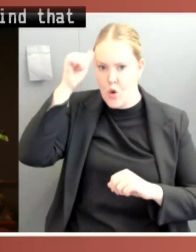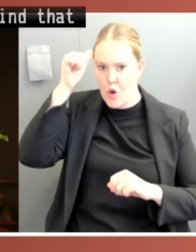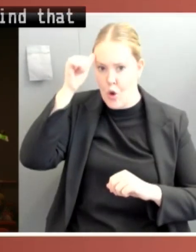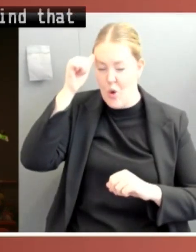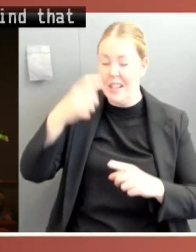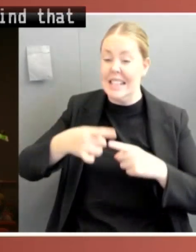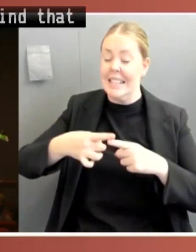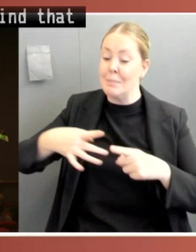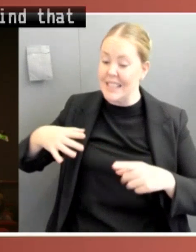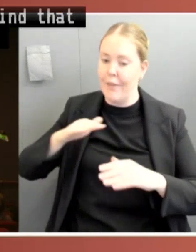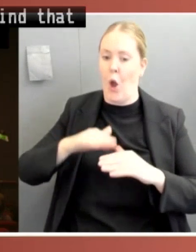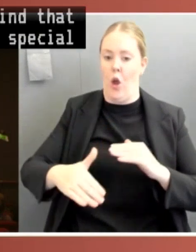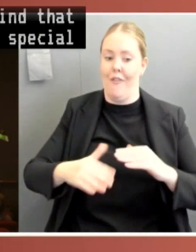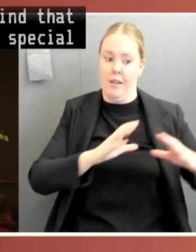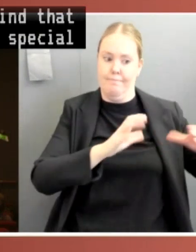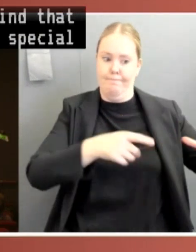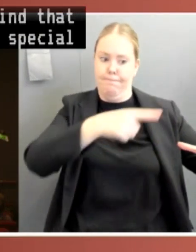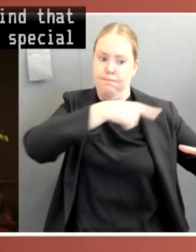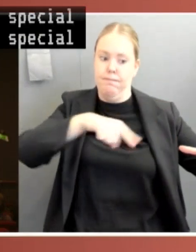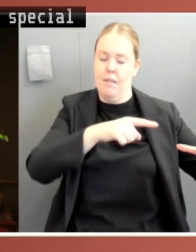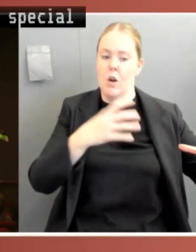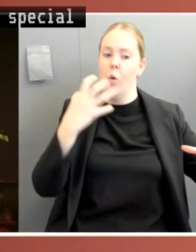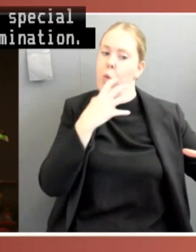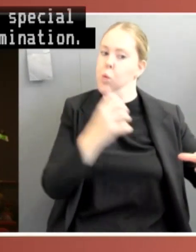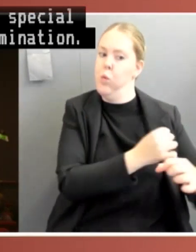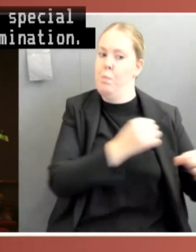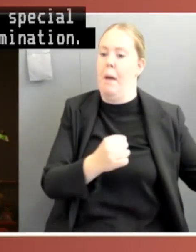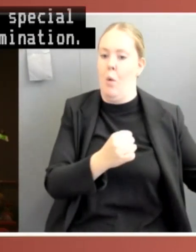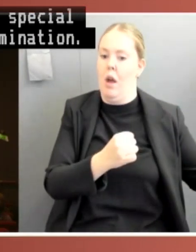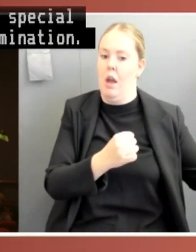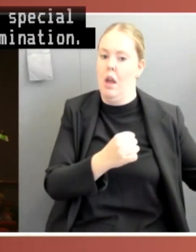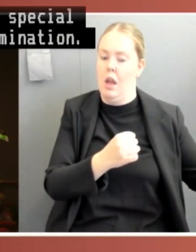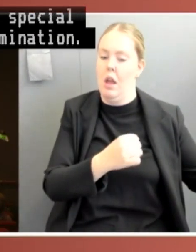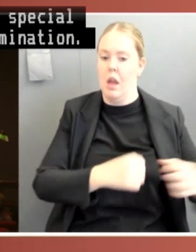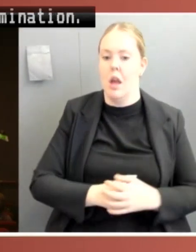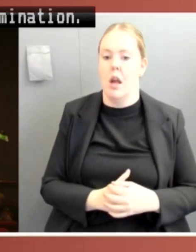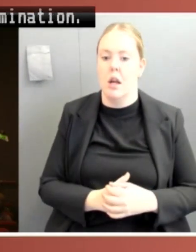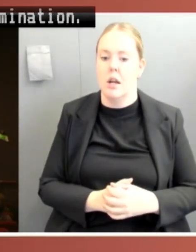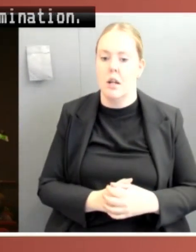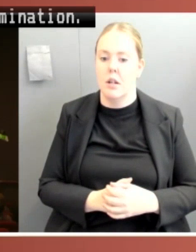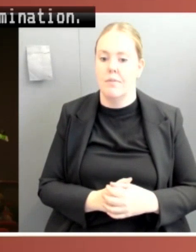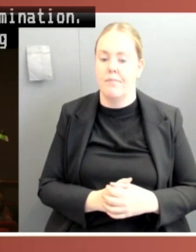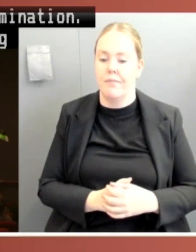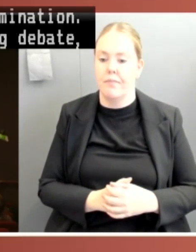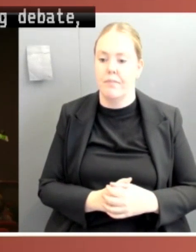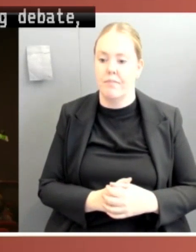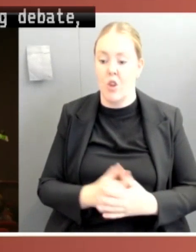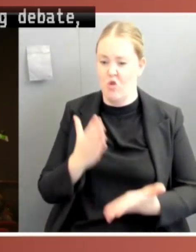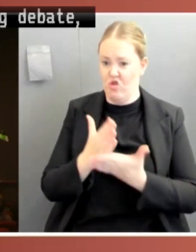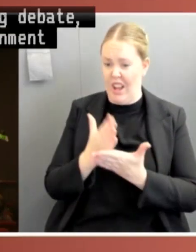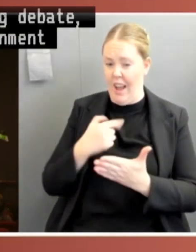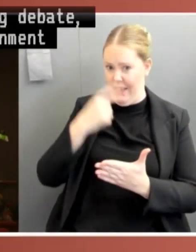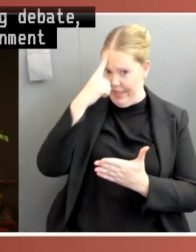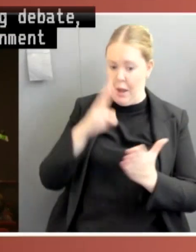So if you look at gagging and debate, I think the Morrison government has the record for it, and I think that started before